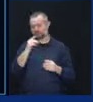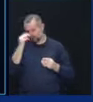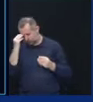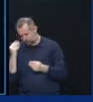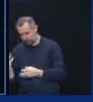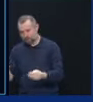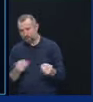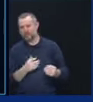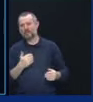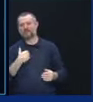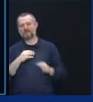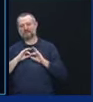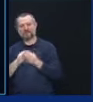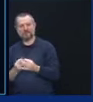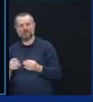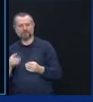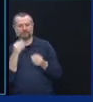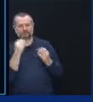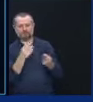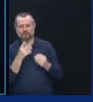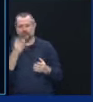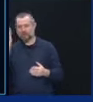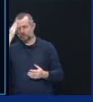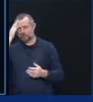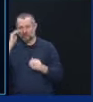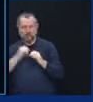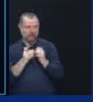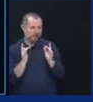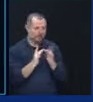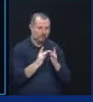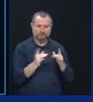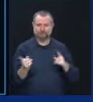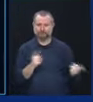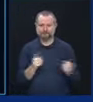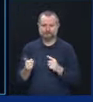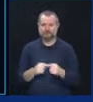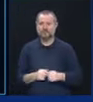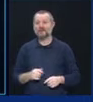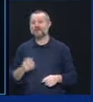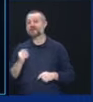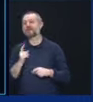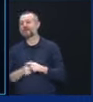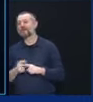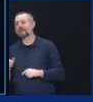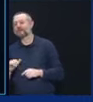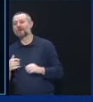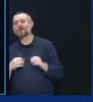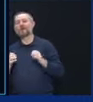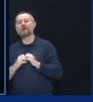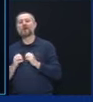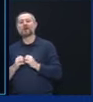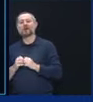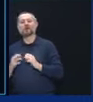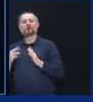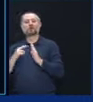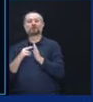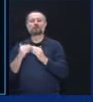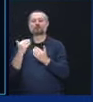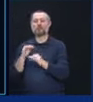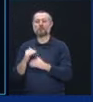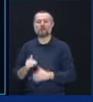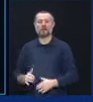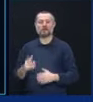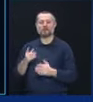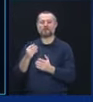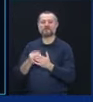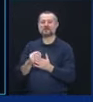get through to their loved ones. And more regulation on the use of funding. Taxpayers spend a